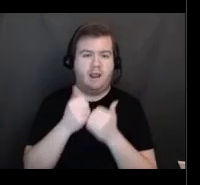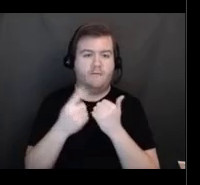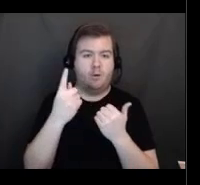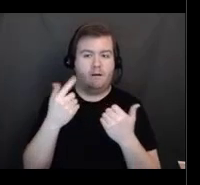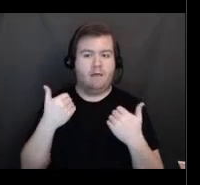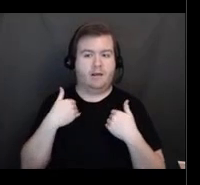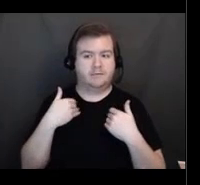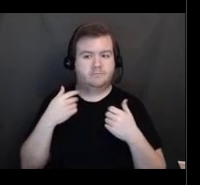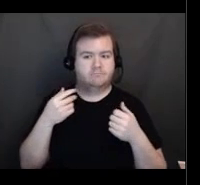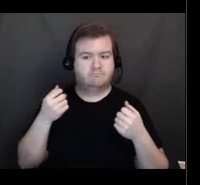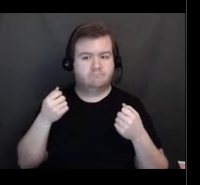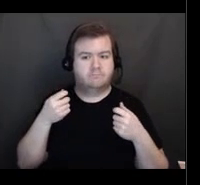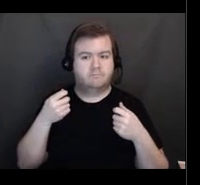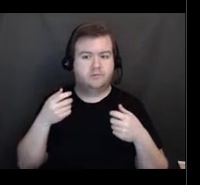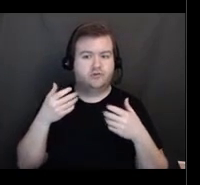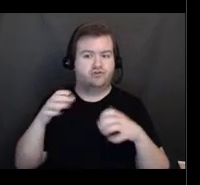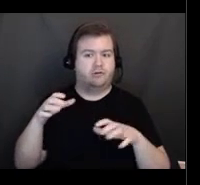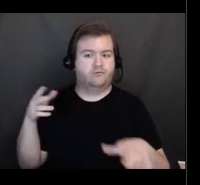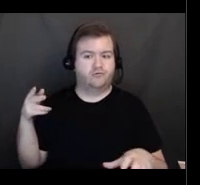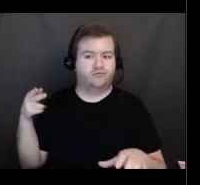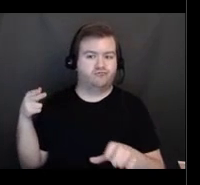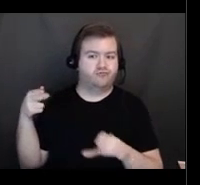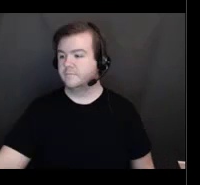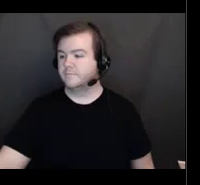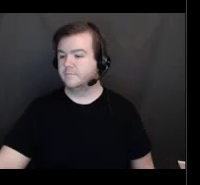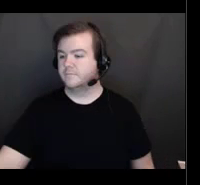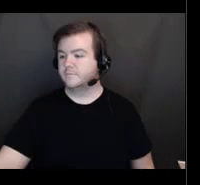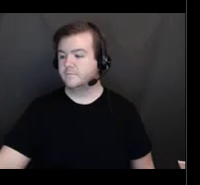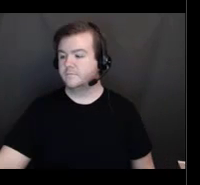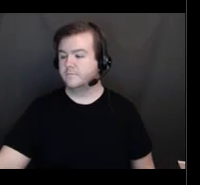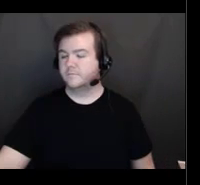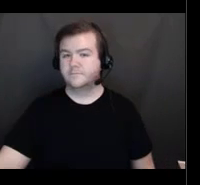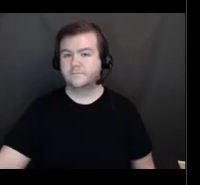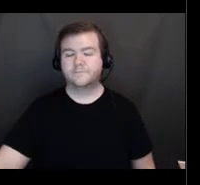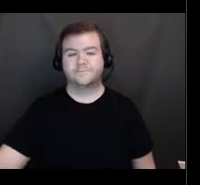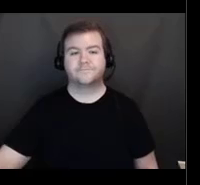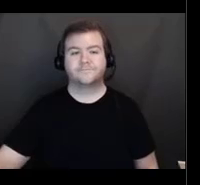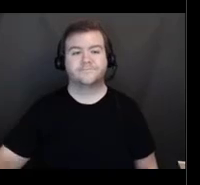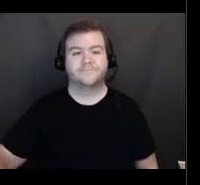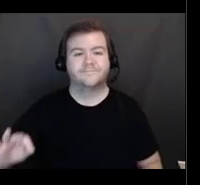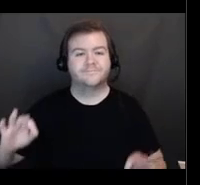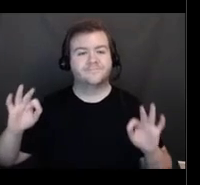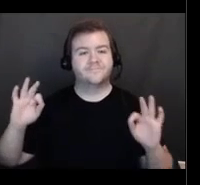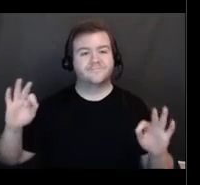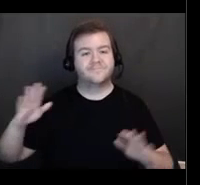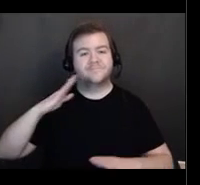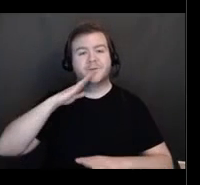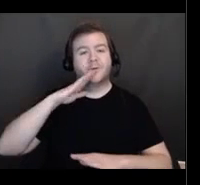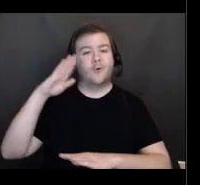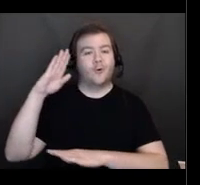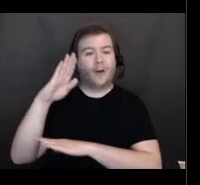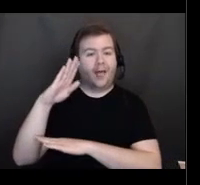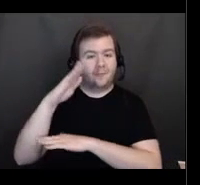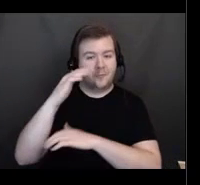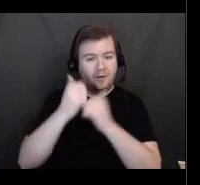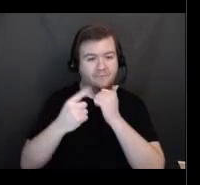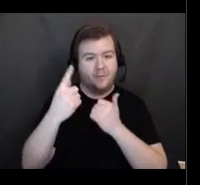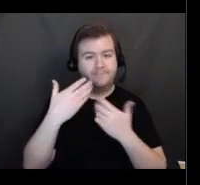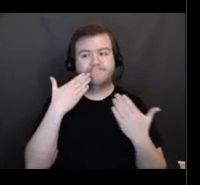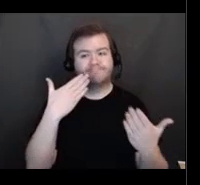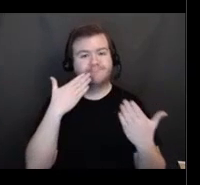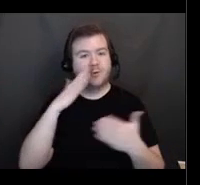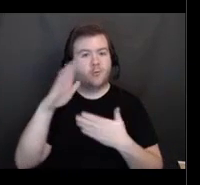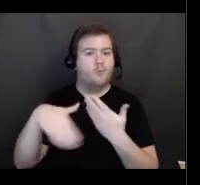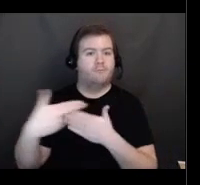log into the session. Good afternoon, everybody, and thank you for joining in